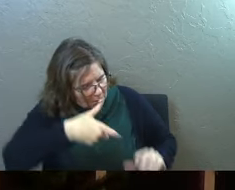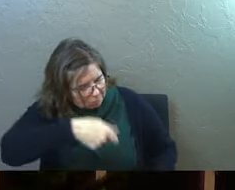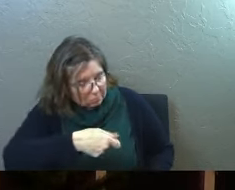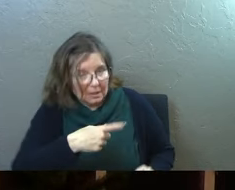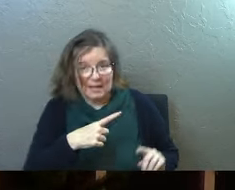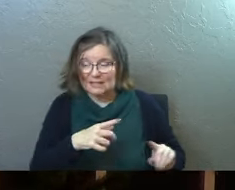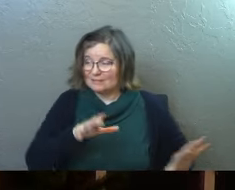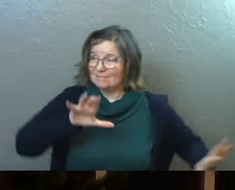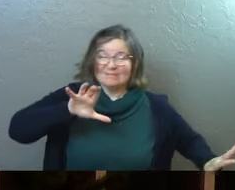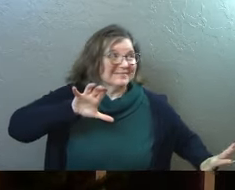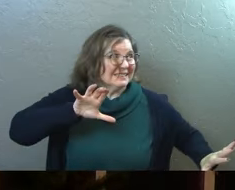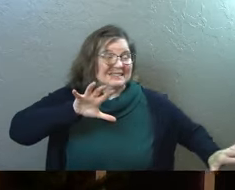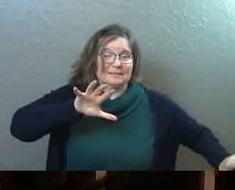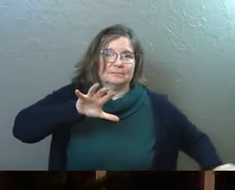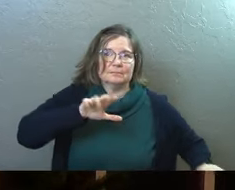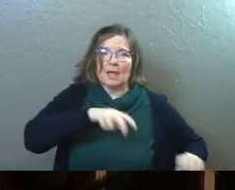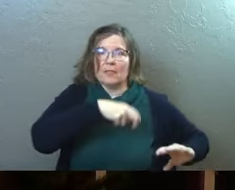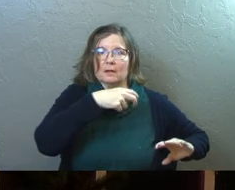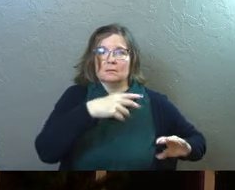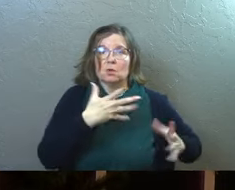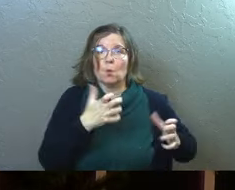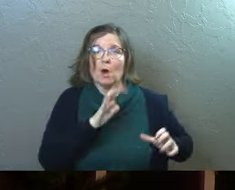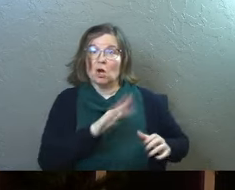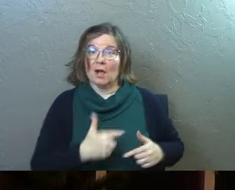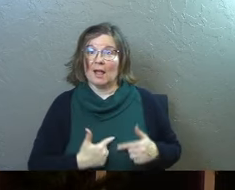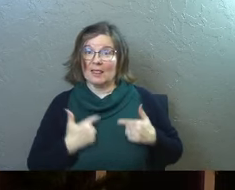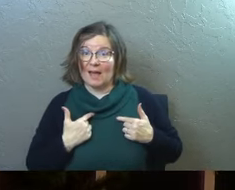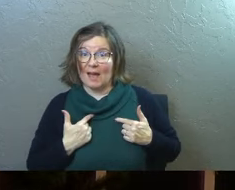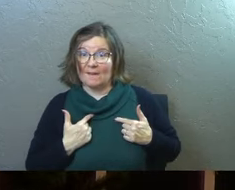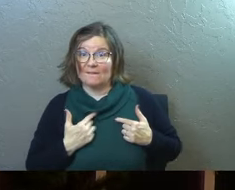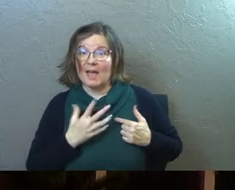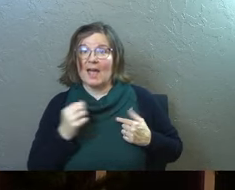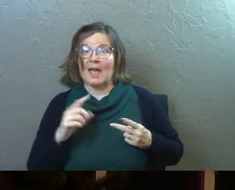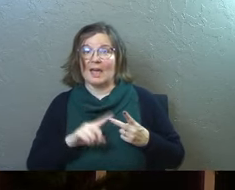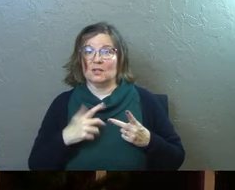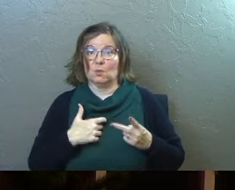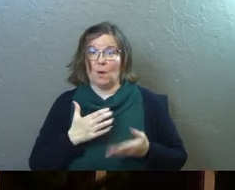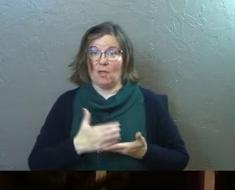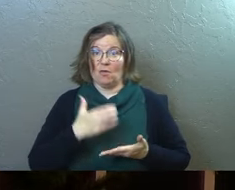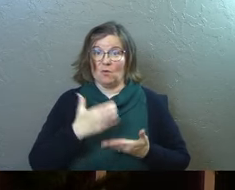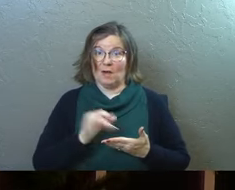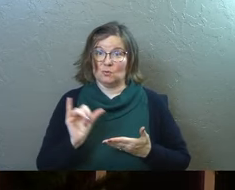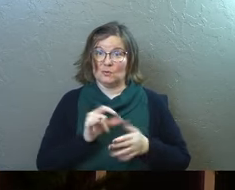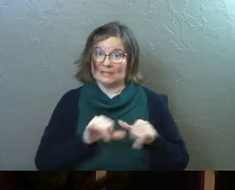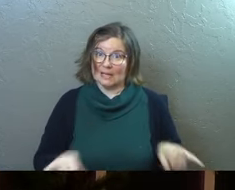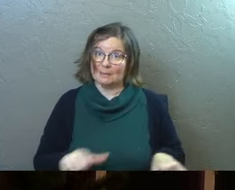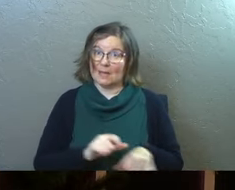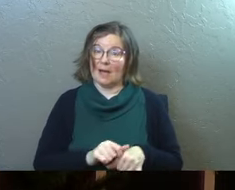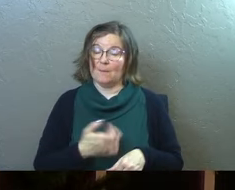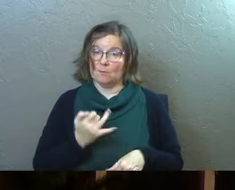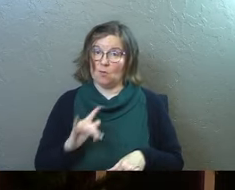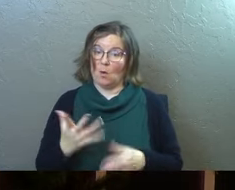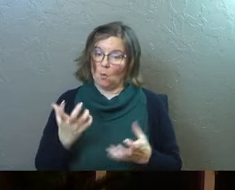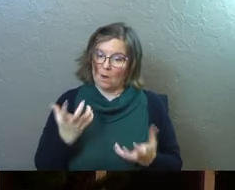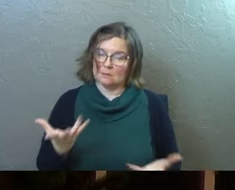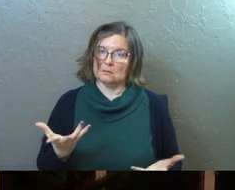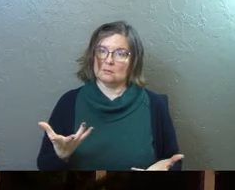And of course she doesn't. And she wants her life and she wants the thing that she wants at the same time.